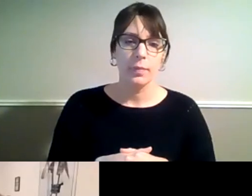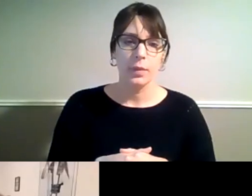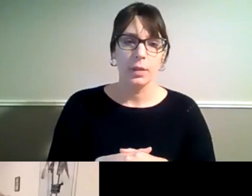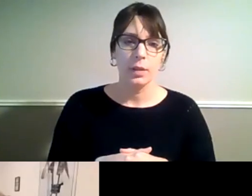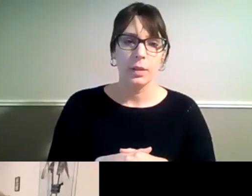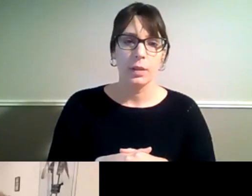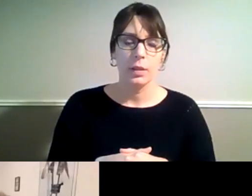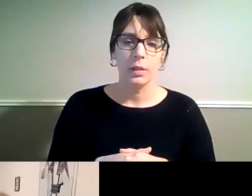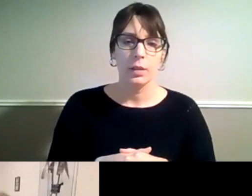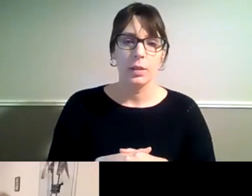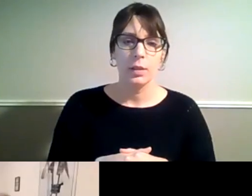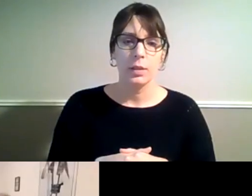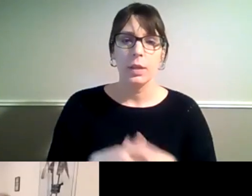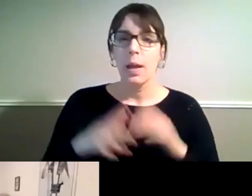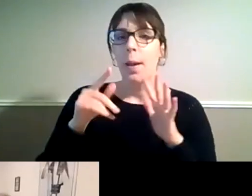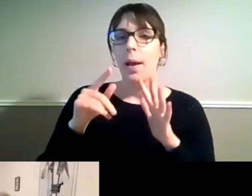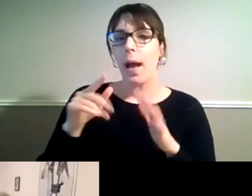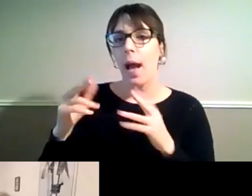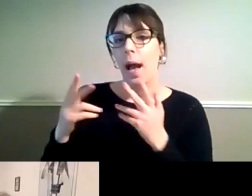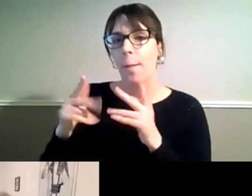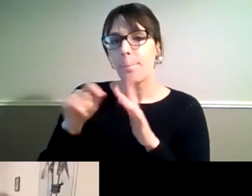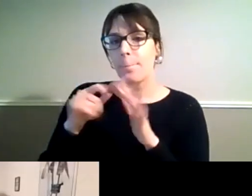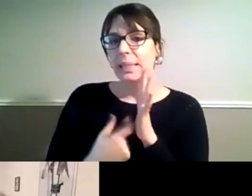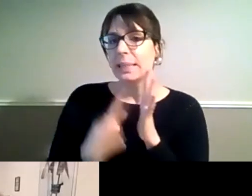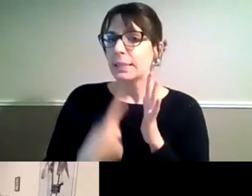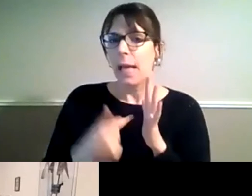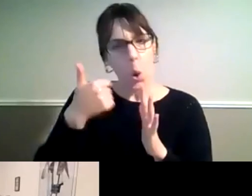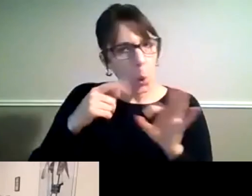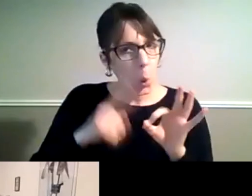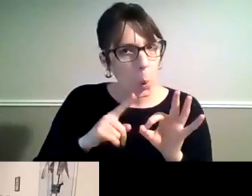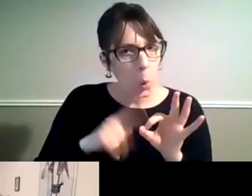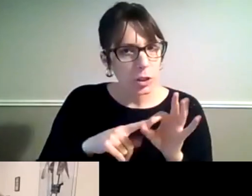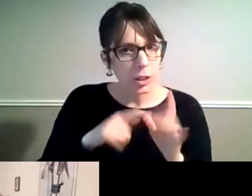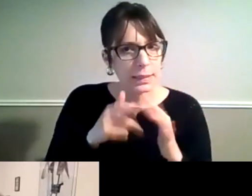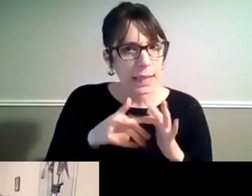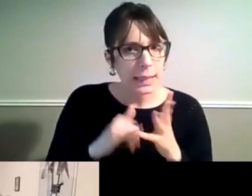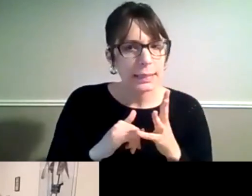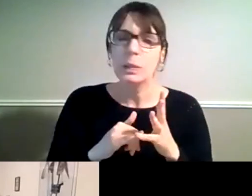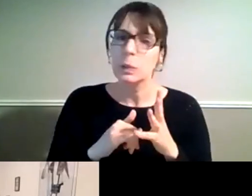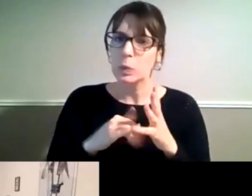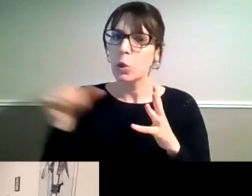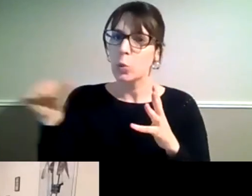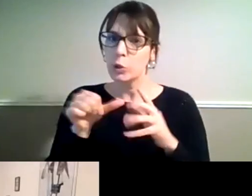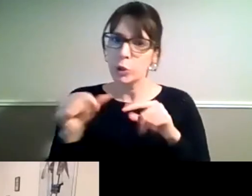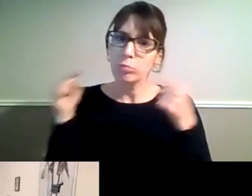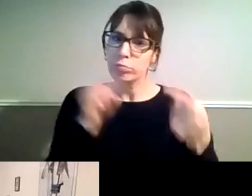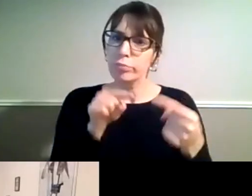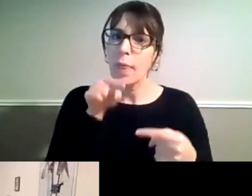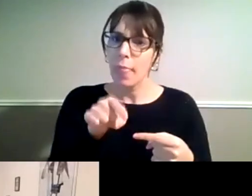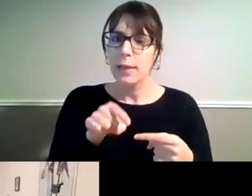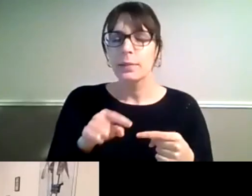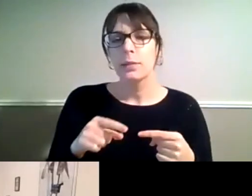Peter's reflected on this good question Dennis a test case would be game-changing UN disability convention article 5